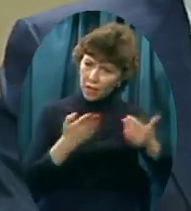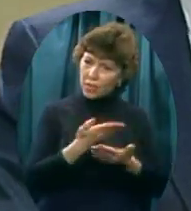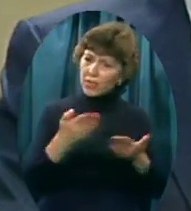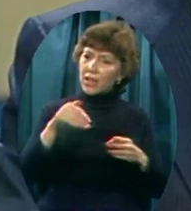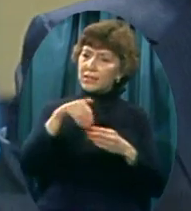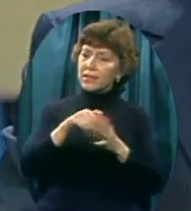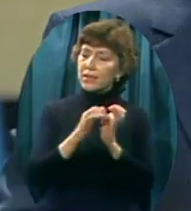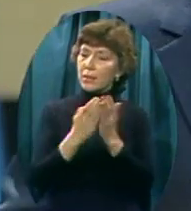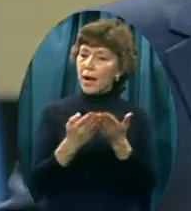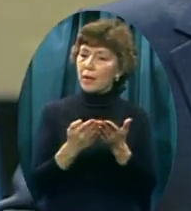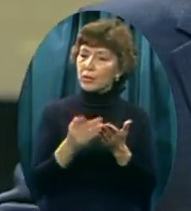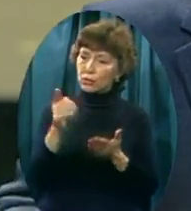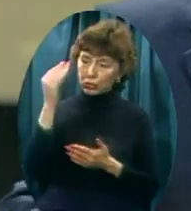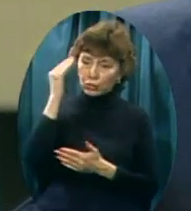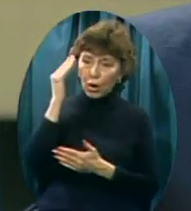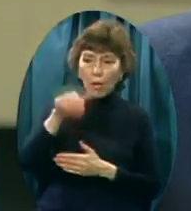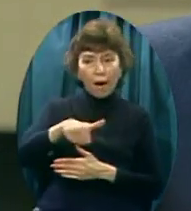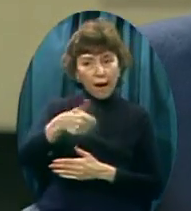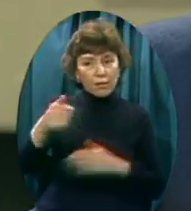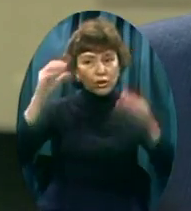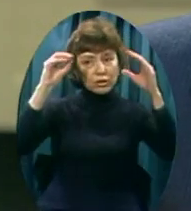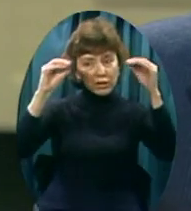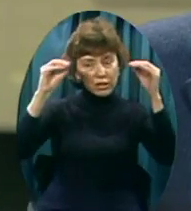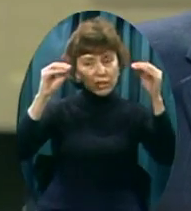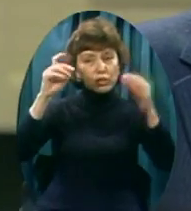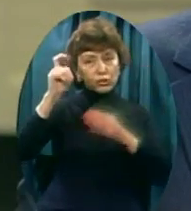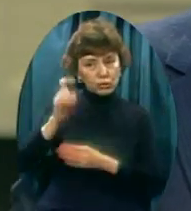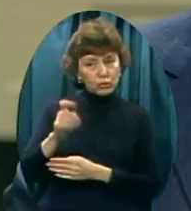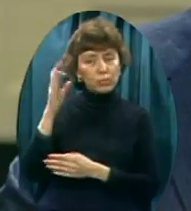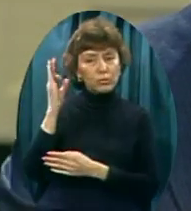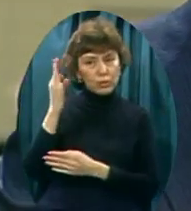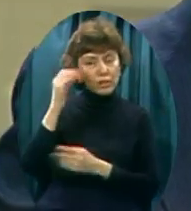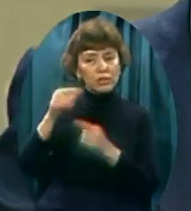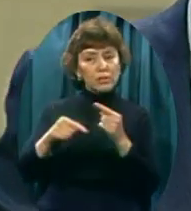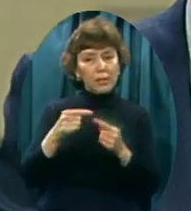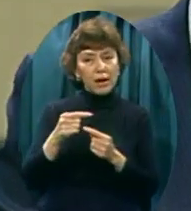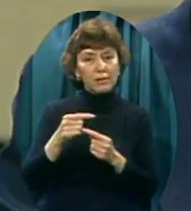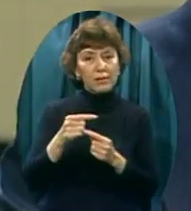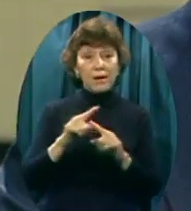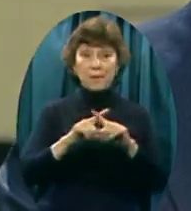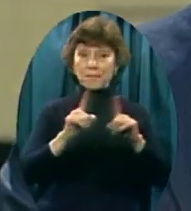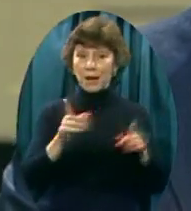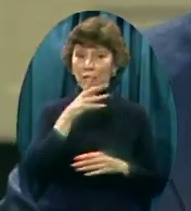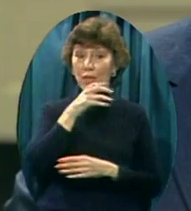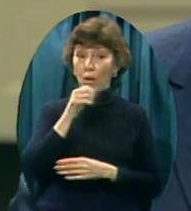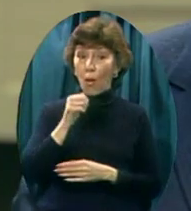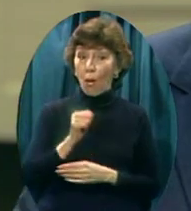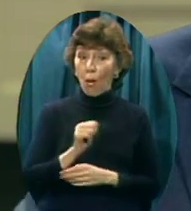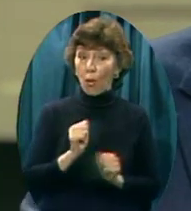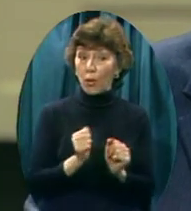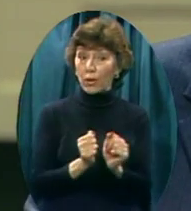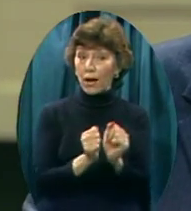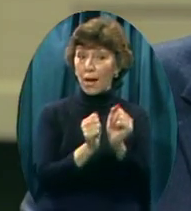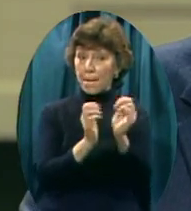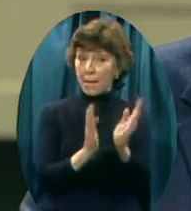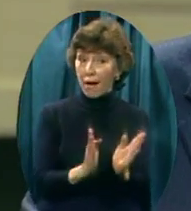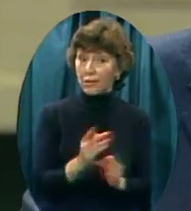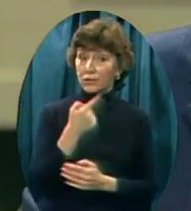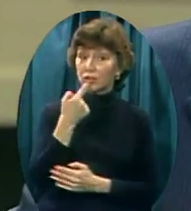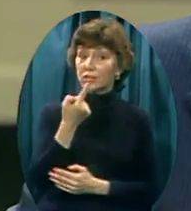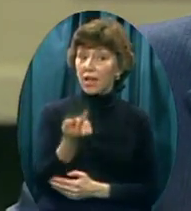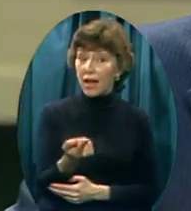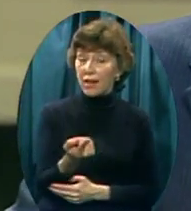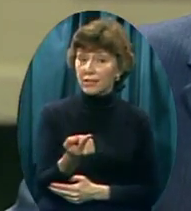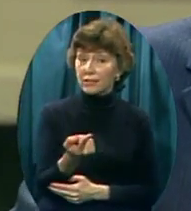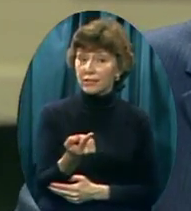the scriptures Don't you know There's some other doctrines And messages to bring And the aged apostle replied If a